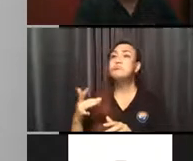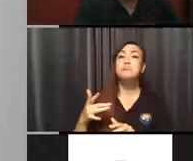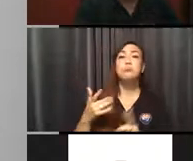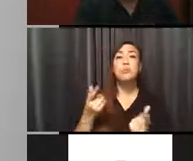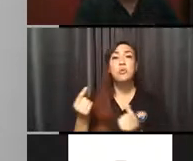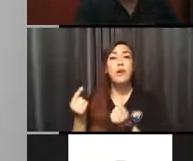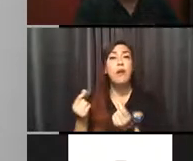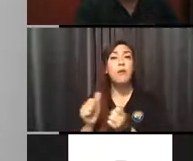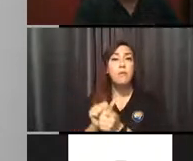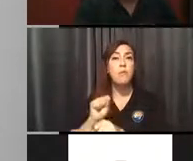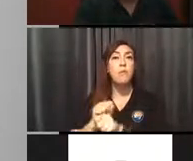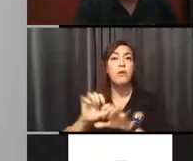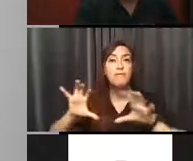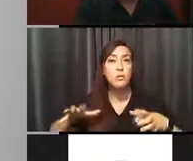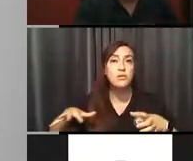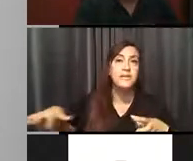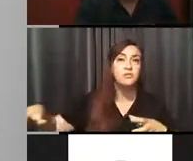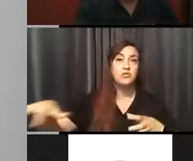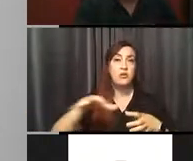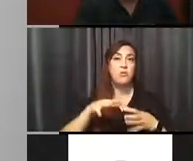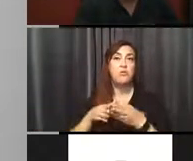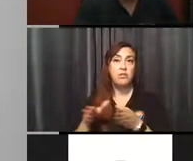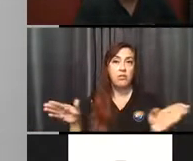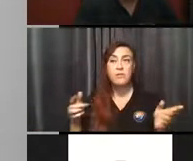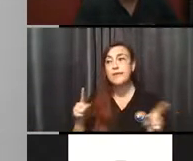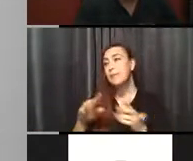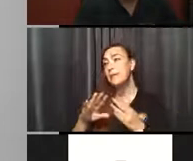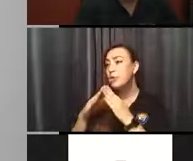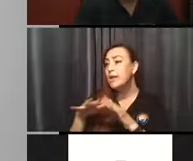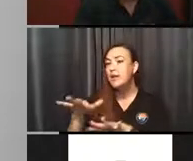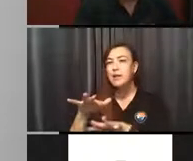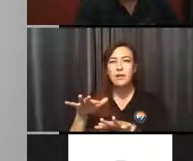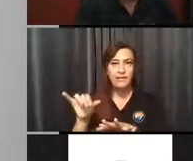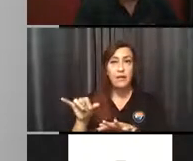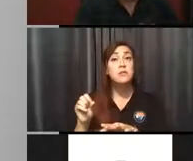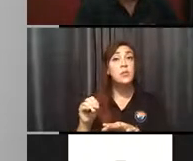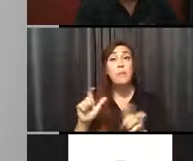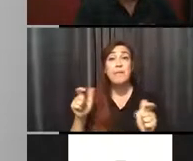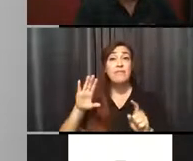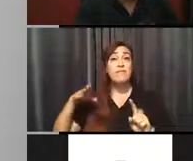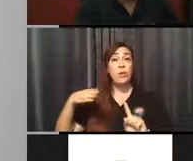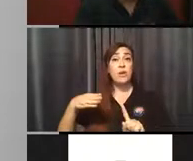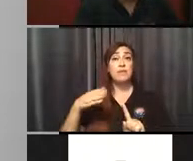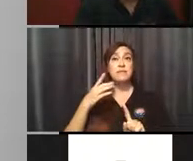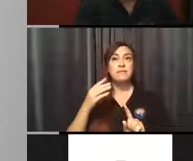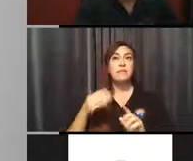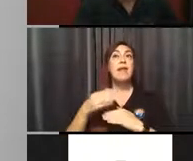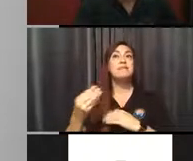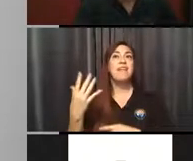and what's happening in the community, things like that. So the big focus, next slide please,